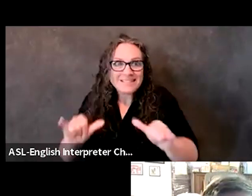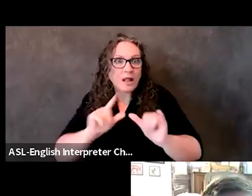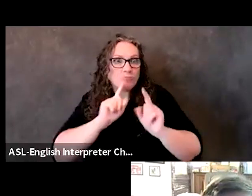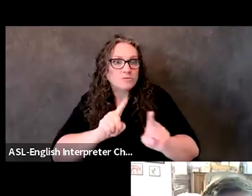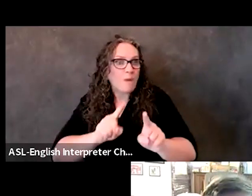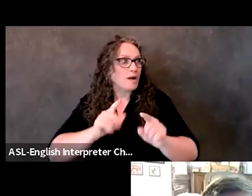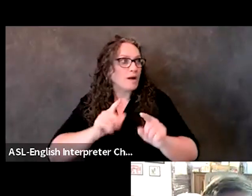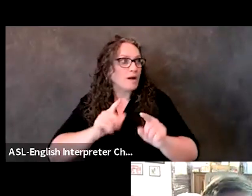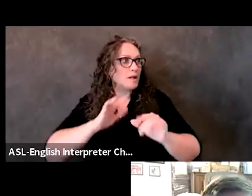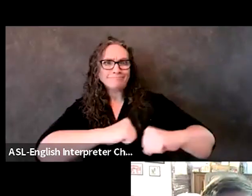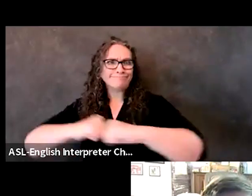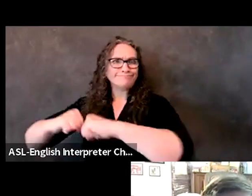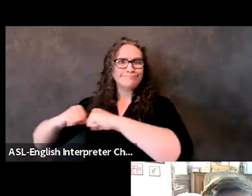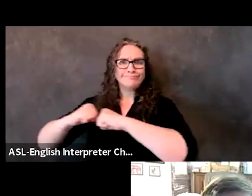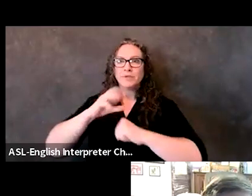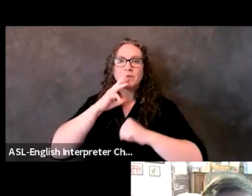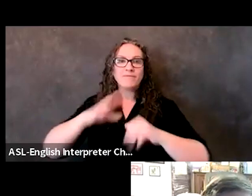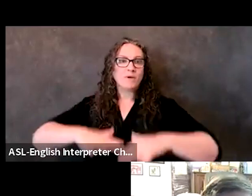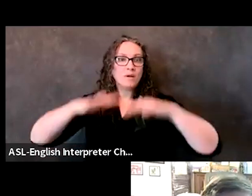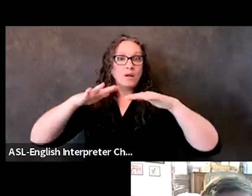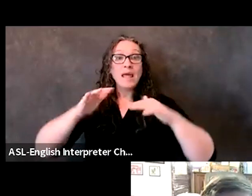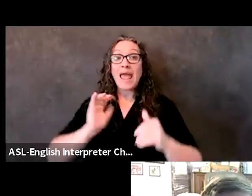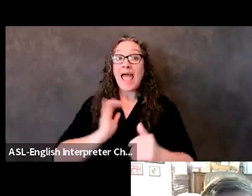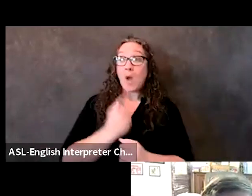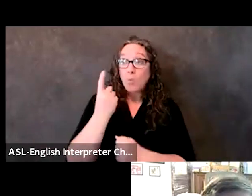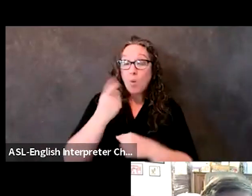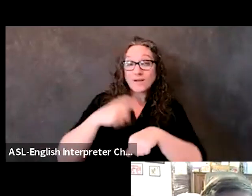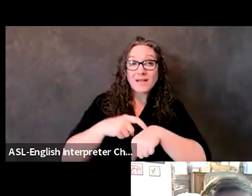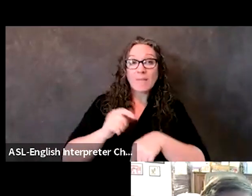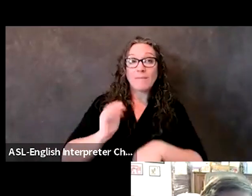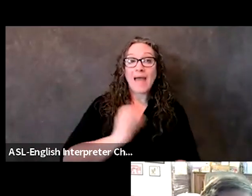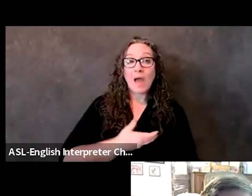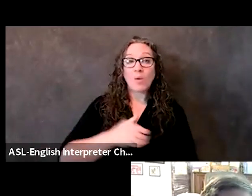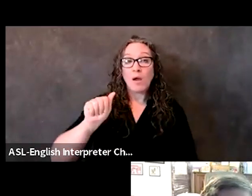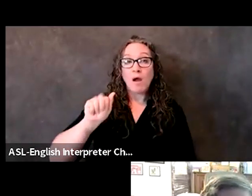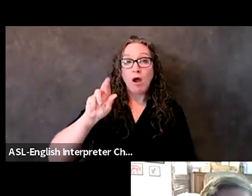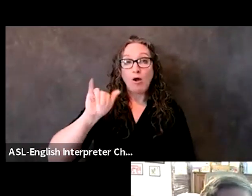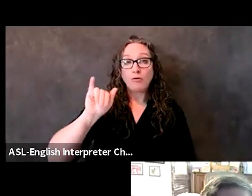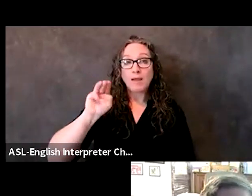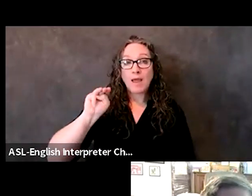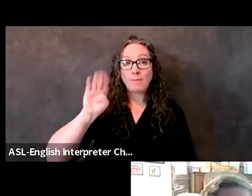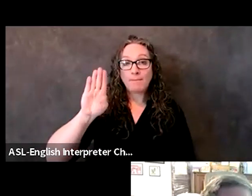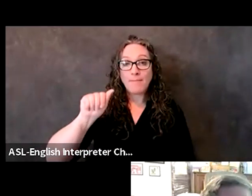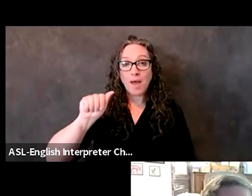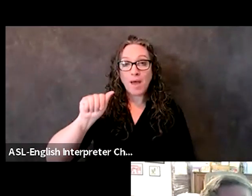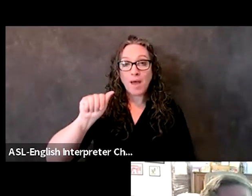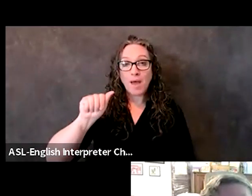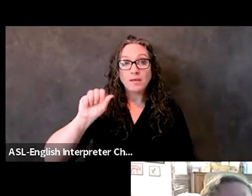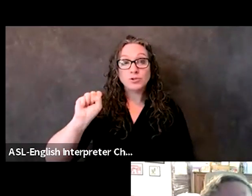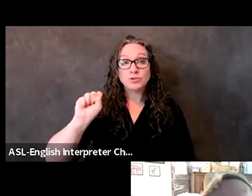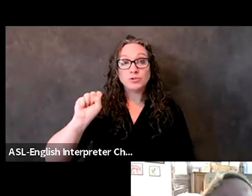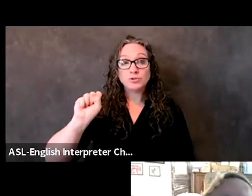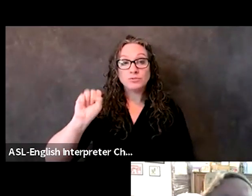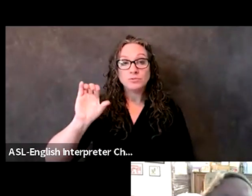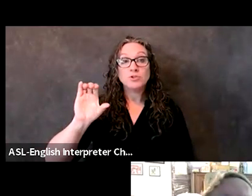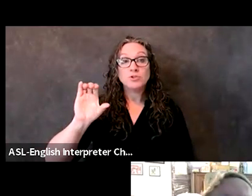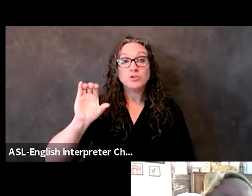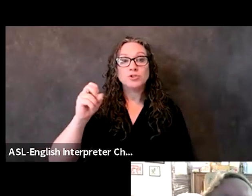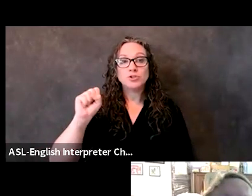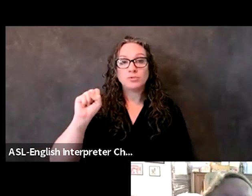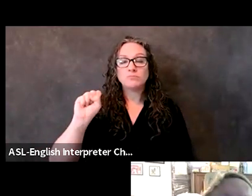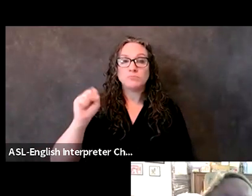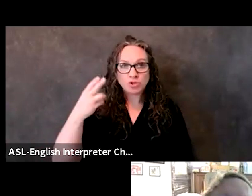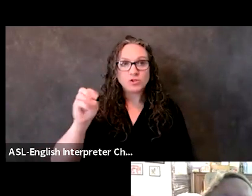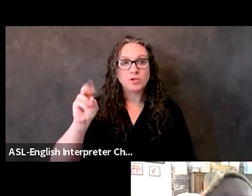point, our Yamba Shoshone tribe, you know, was completely cut off from evacuation